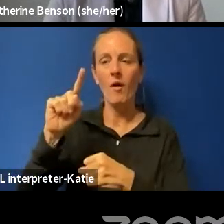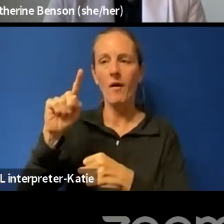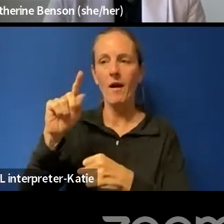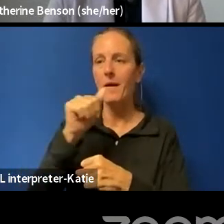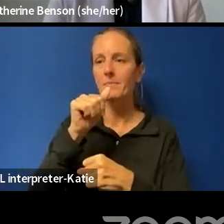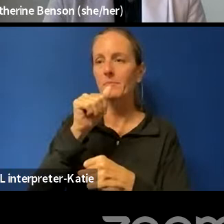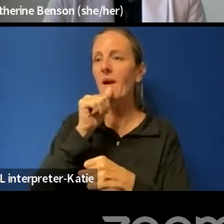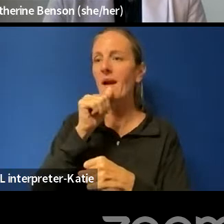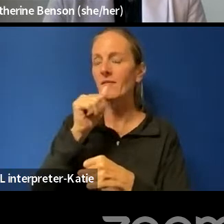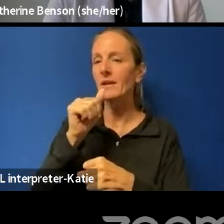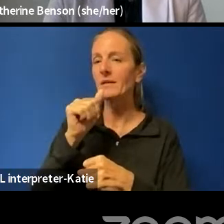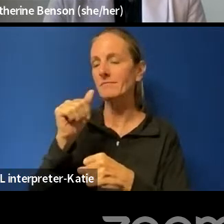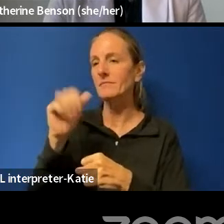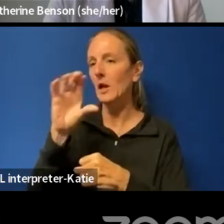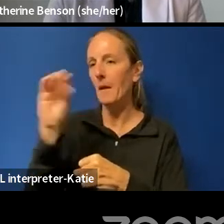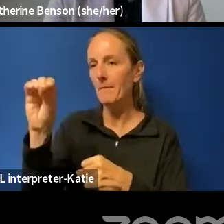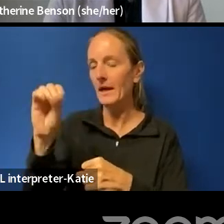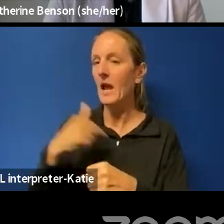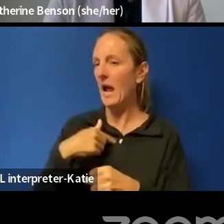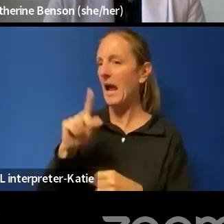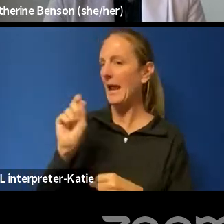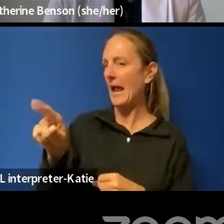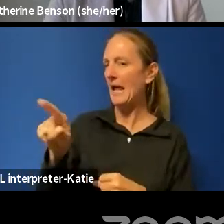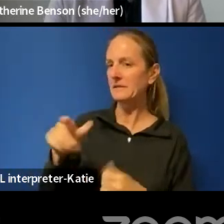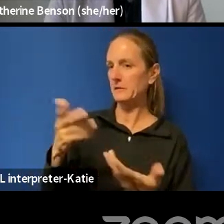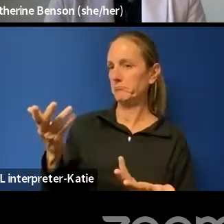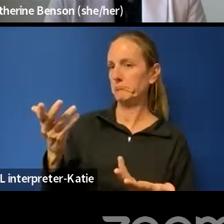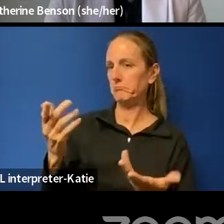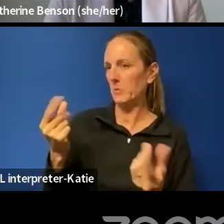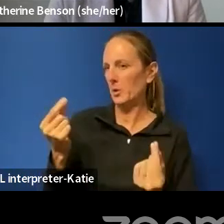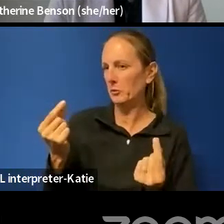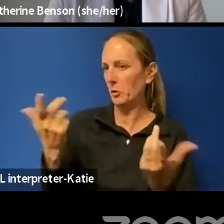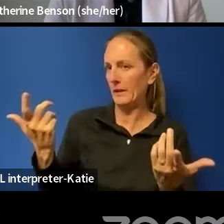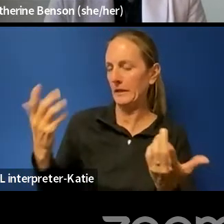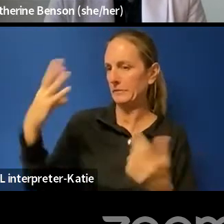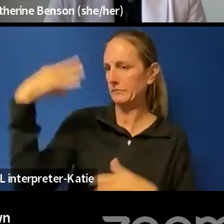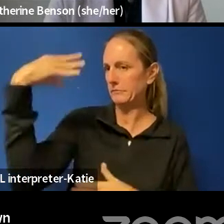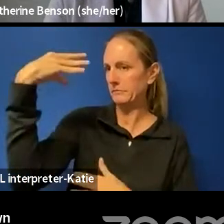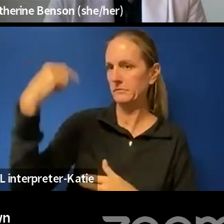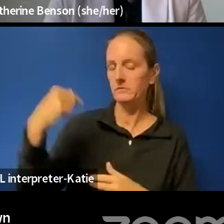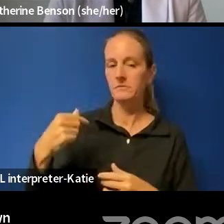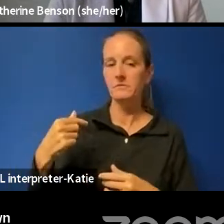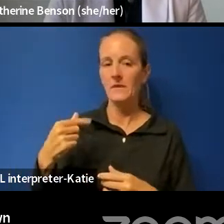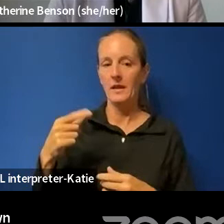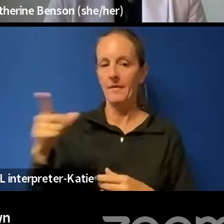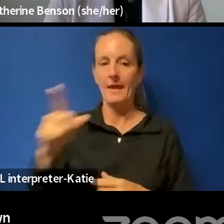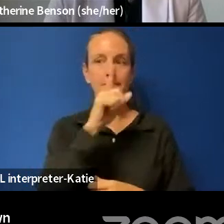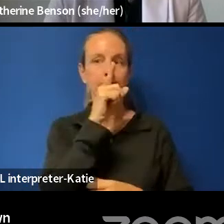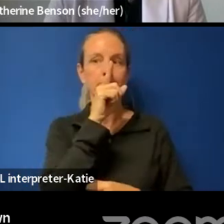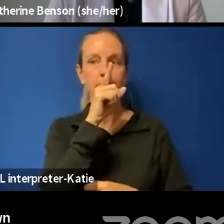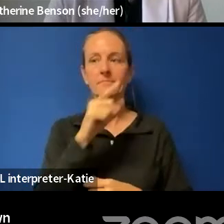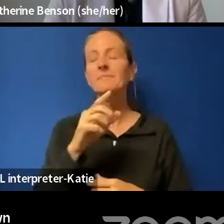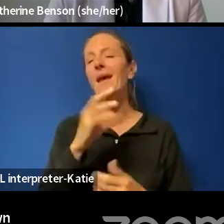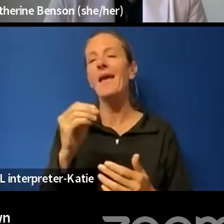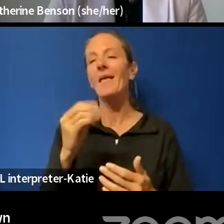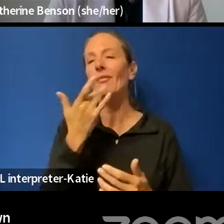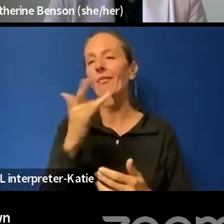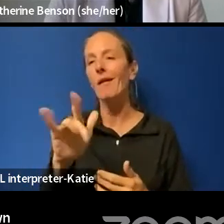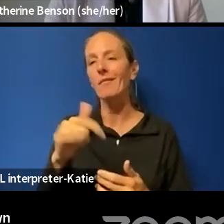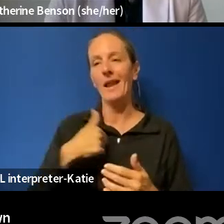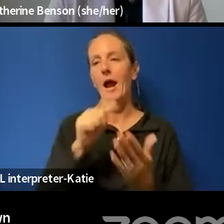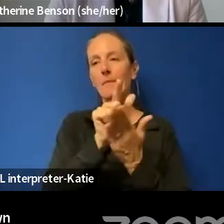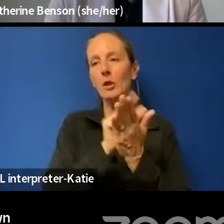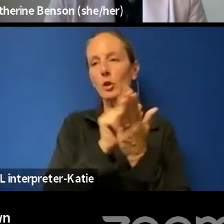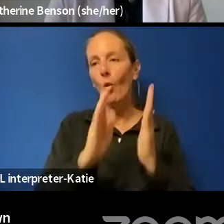asked them about it, they wouldn't tell me what they were doing. So I'm lucky I'm a lawyer. I know about the privacy act. So I, I